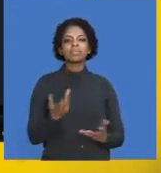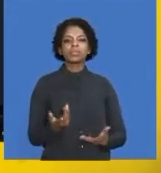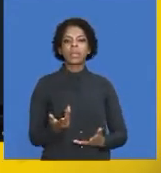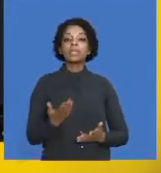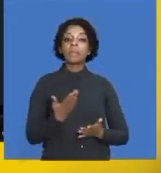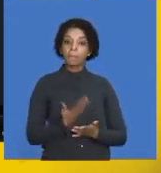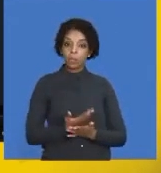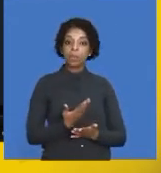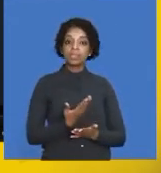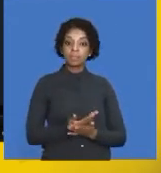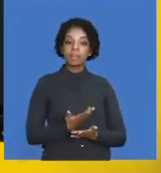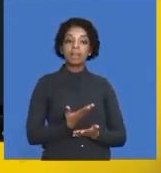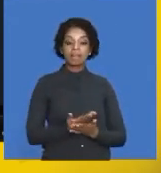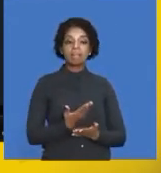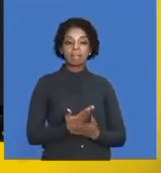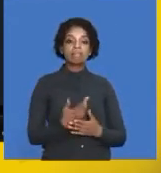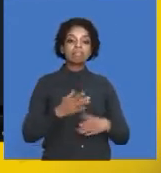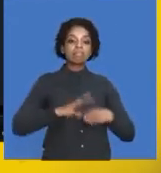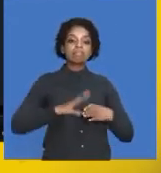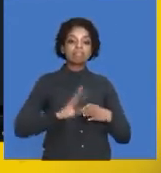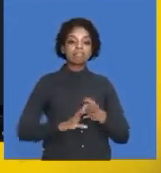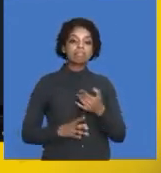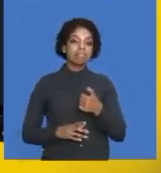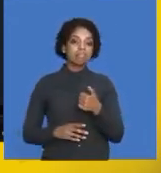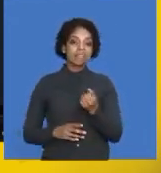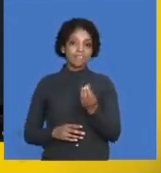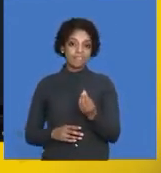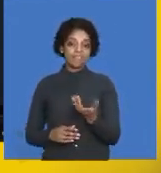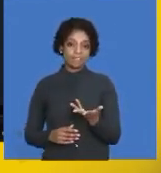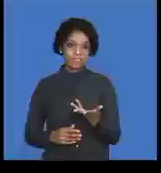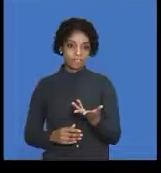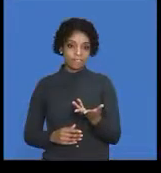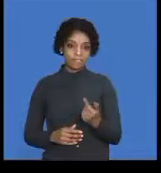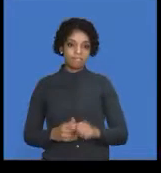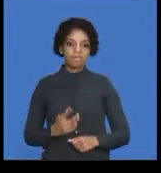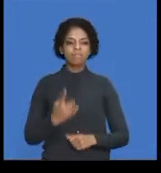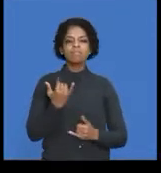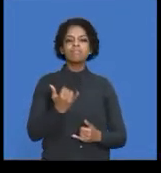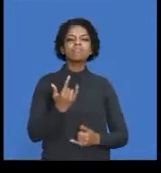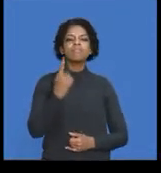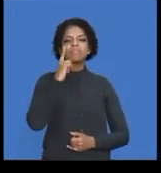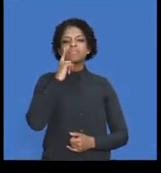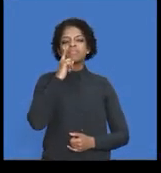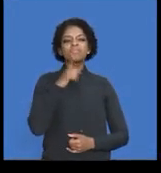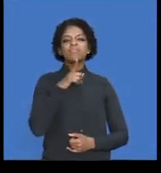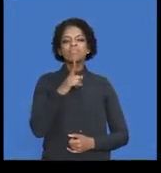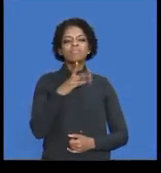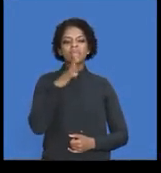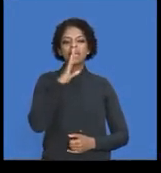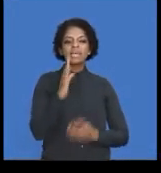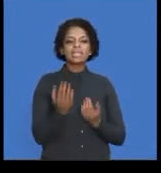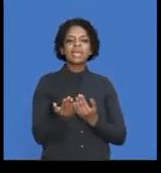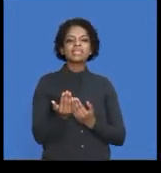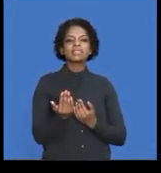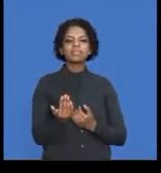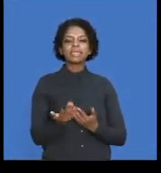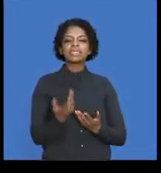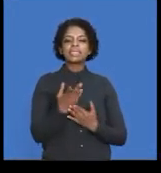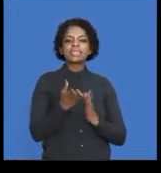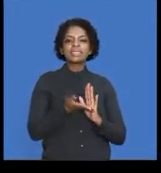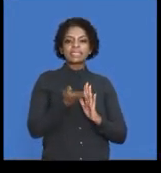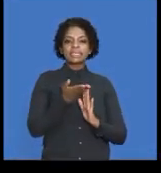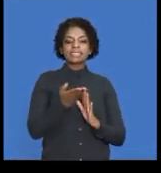that it may be for a good reason. Let's look at the responses. Maybe the unexpected increase in fuel prices